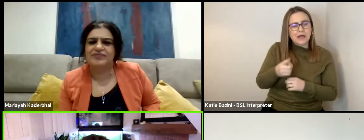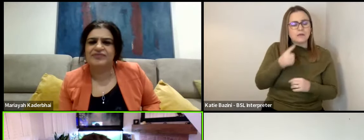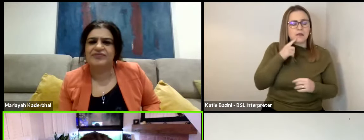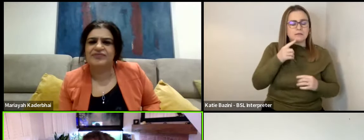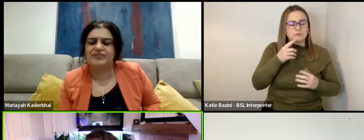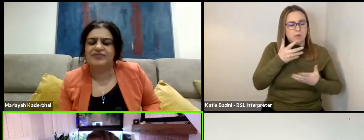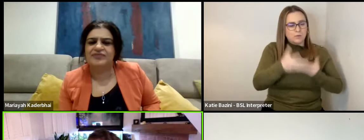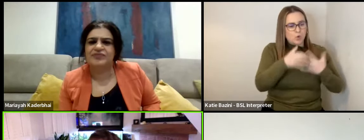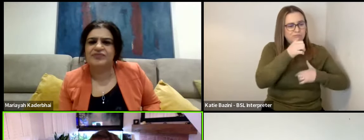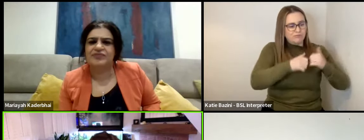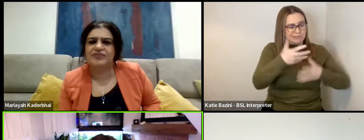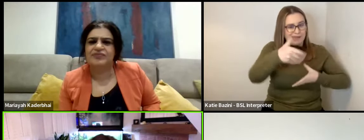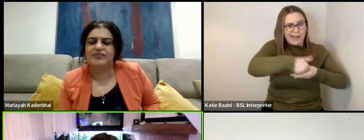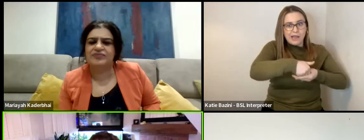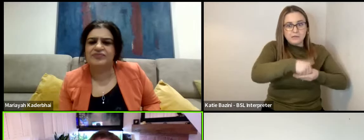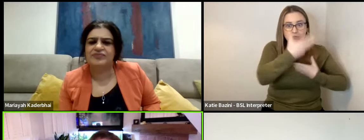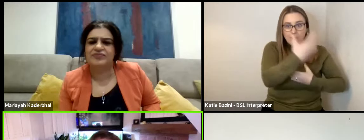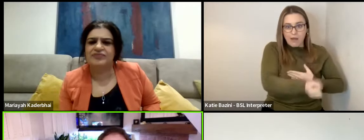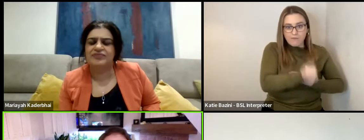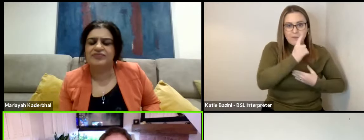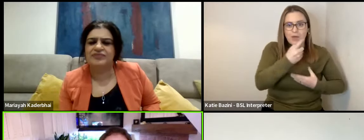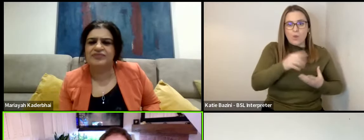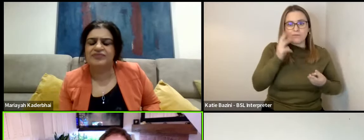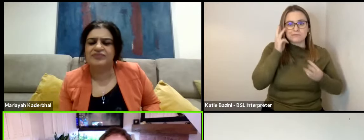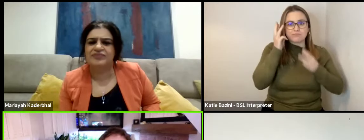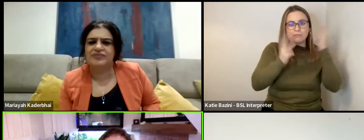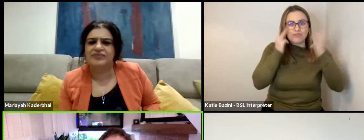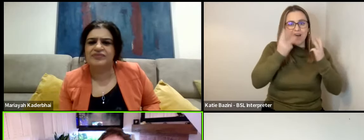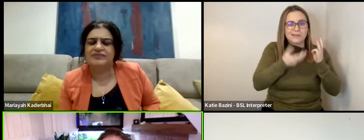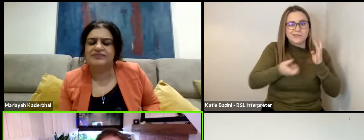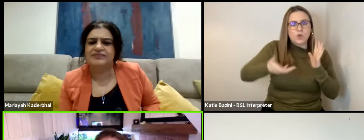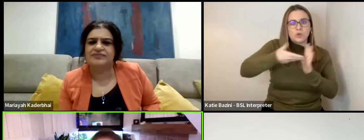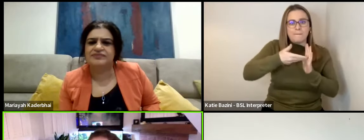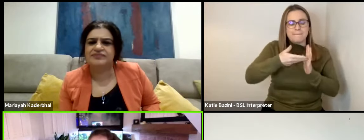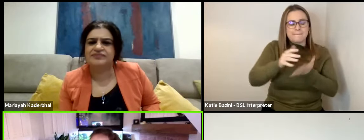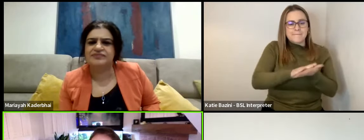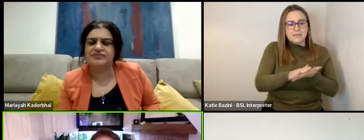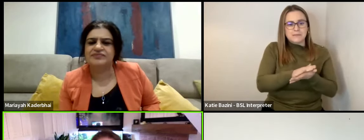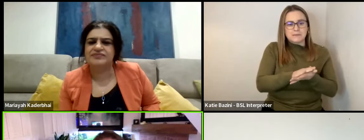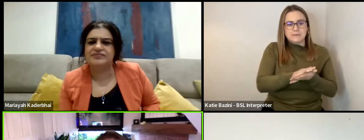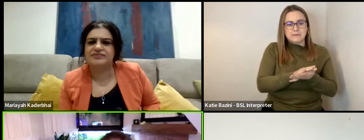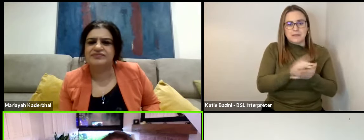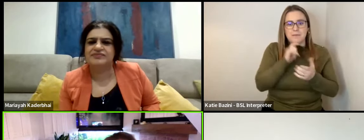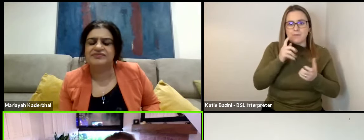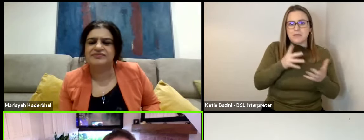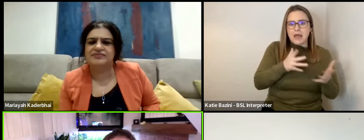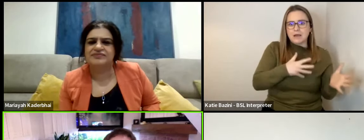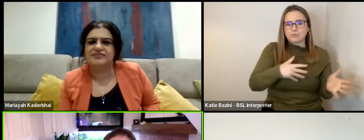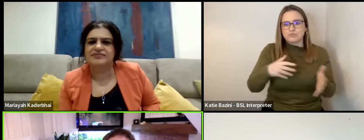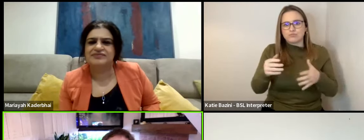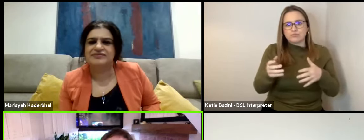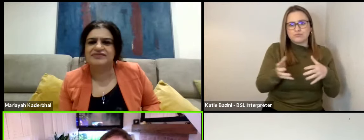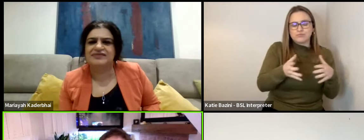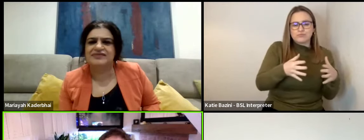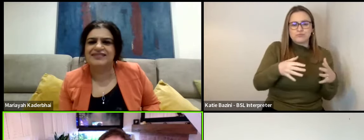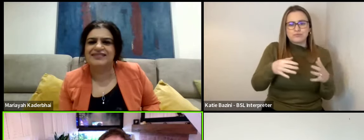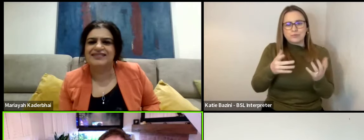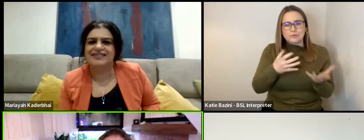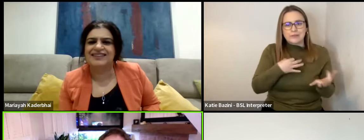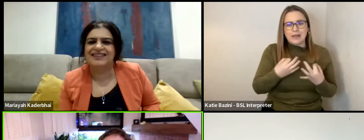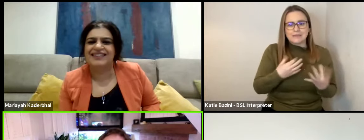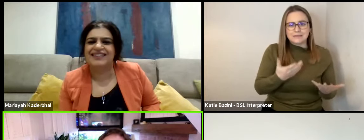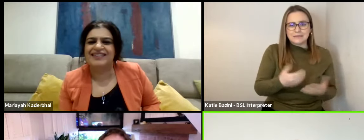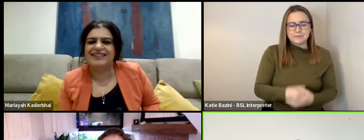it's the structure that's within that story. But then we all improvise and then you're just one big moving machine, I suppose, in a way. Do you know what I mean?